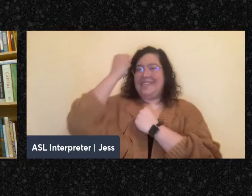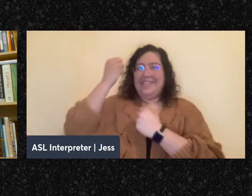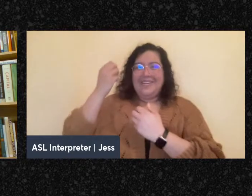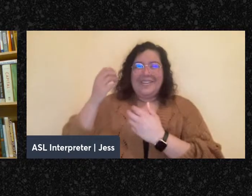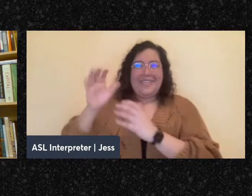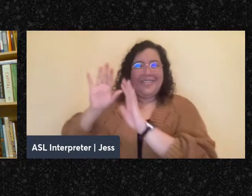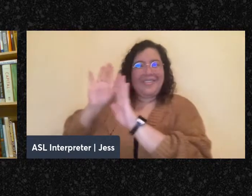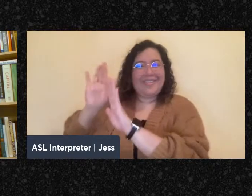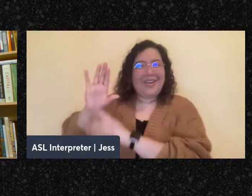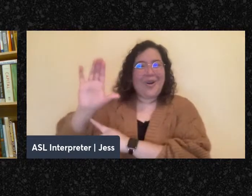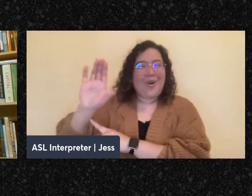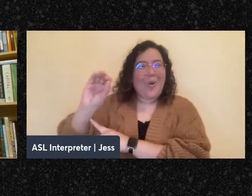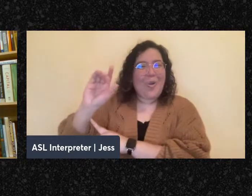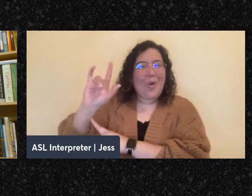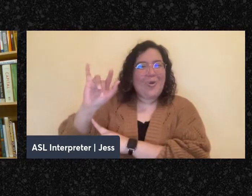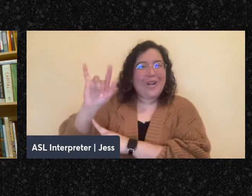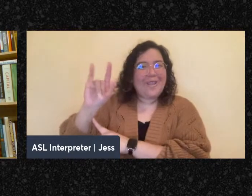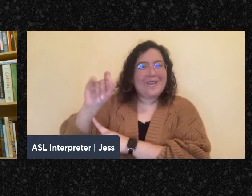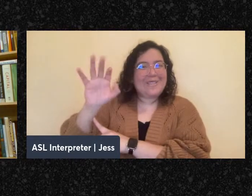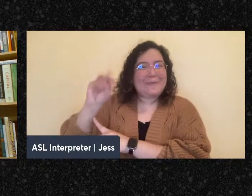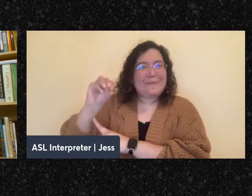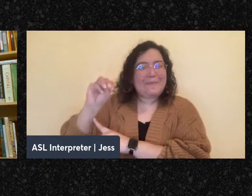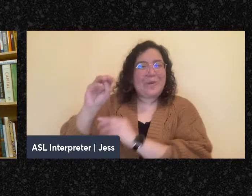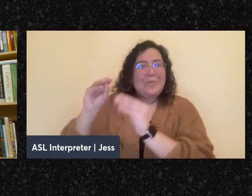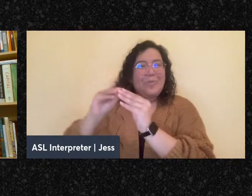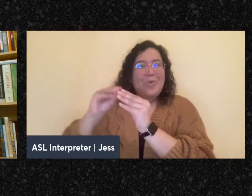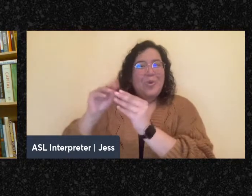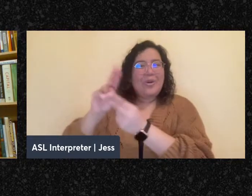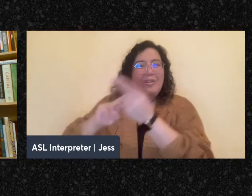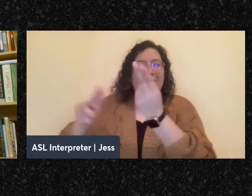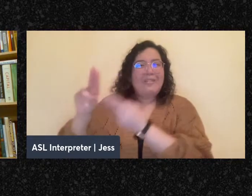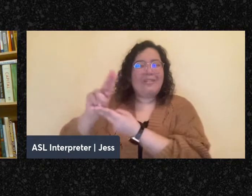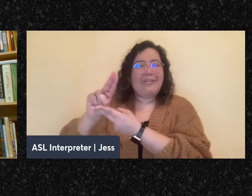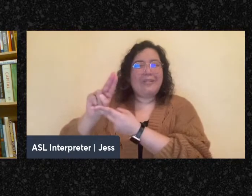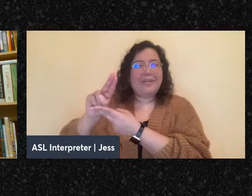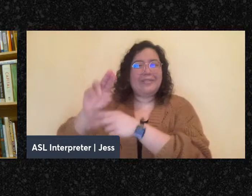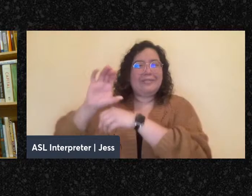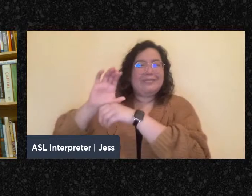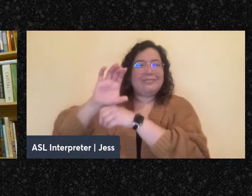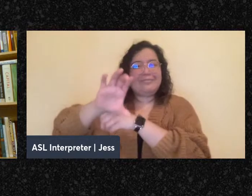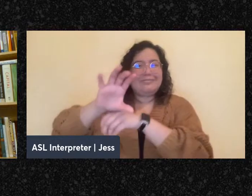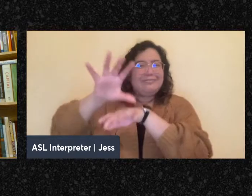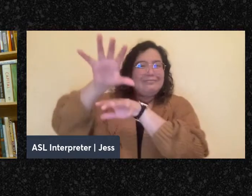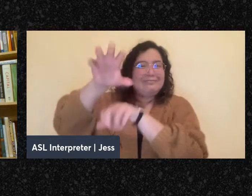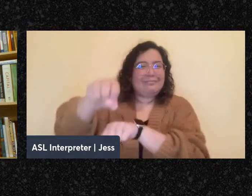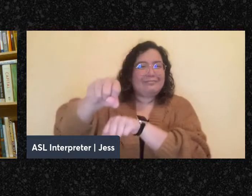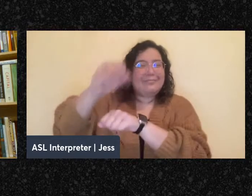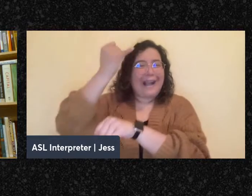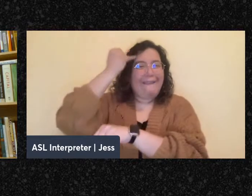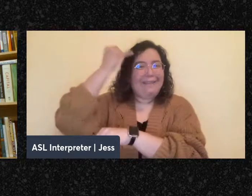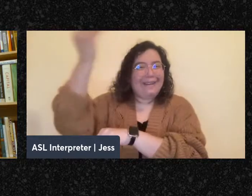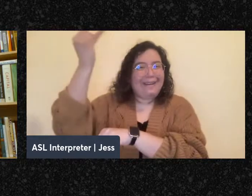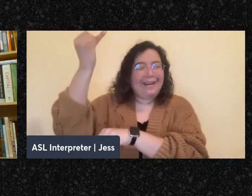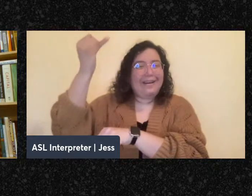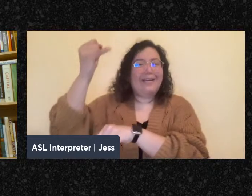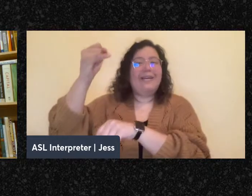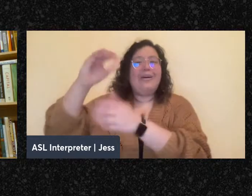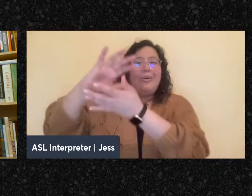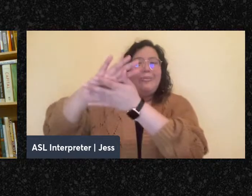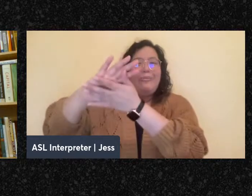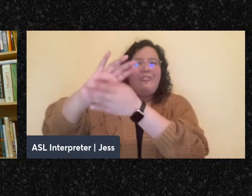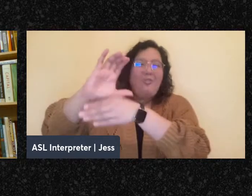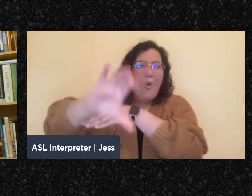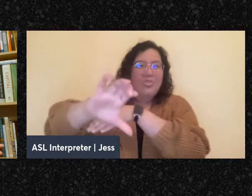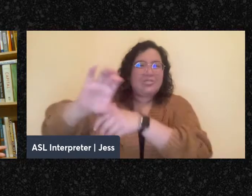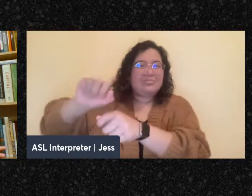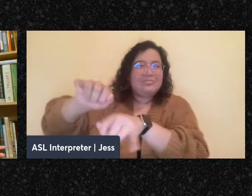associated with a sort of universalistic, imperialistic idea that everyone should eventually be the same, and with